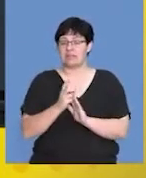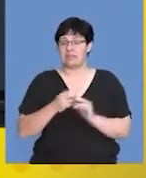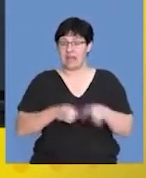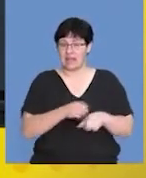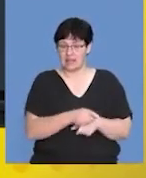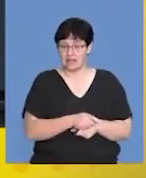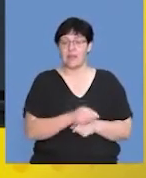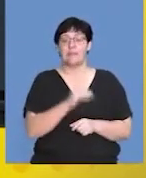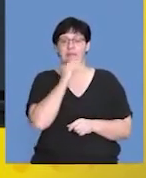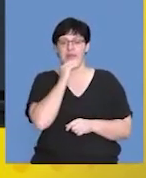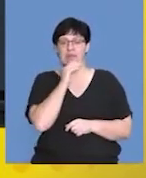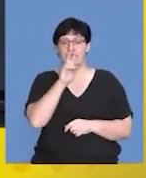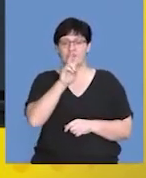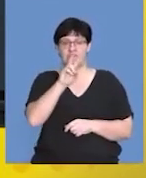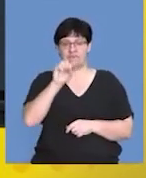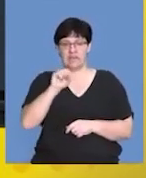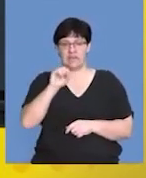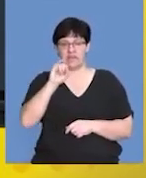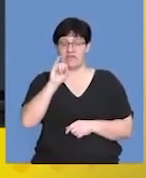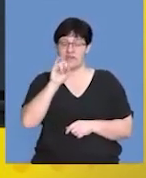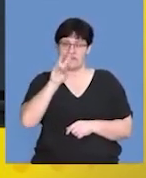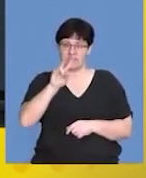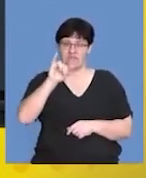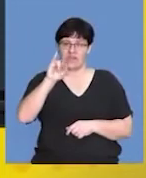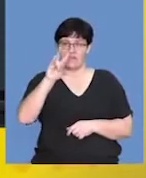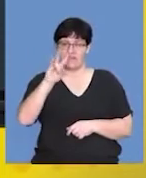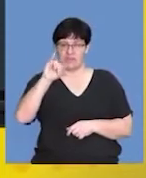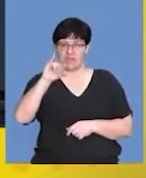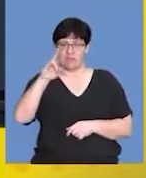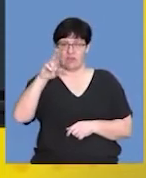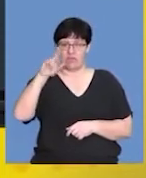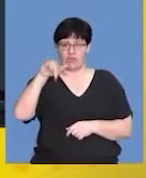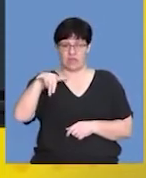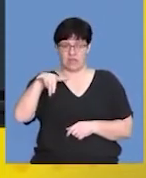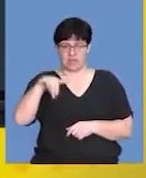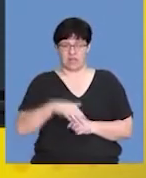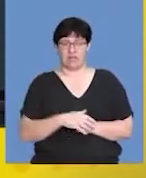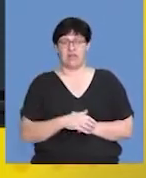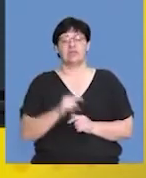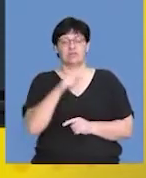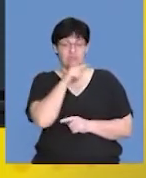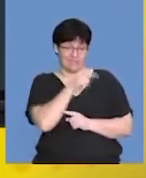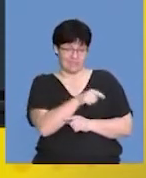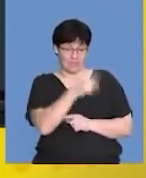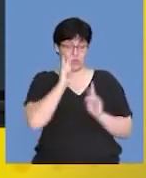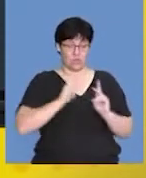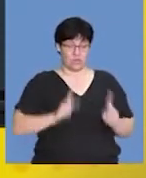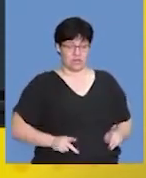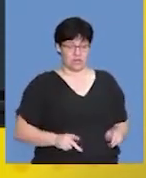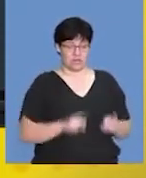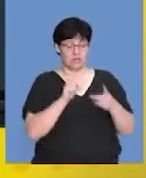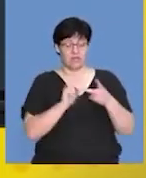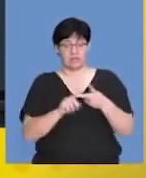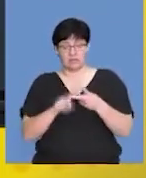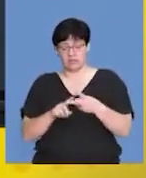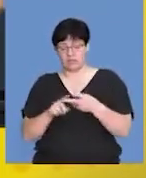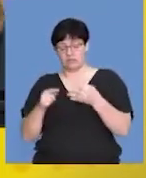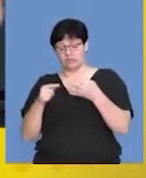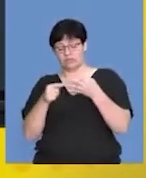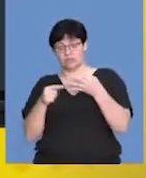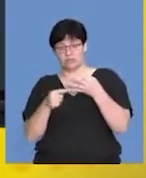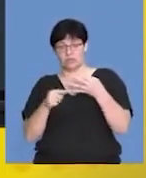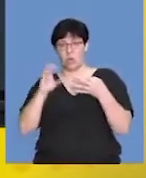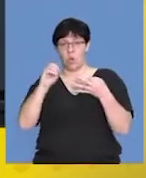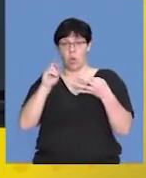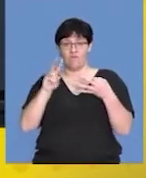refer to as being viviparous. Okay, so that's humans. So you remember humans are viviparous. If we compare the other two, which is